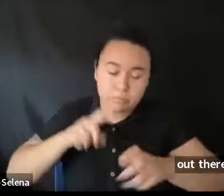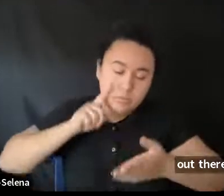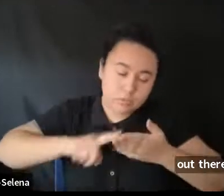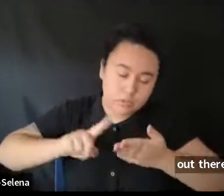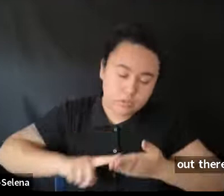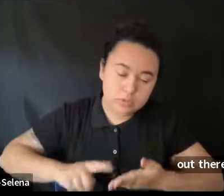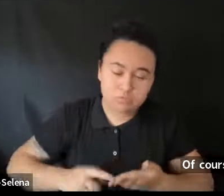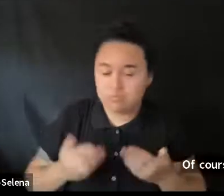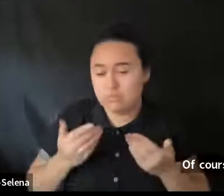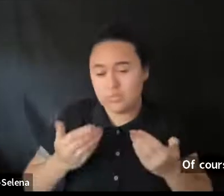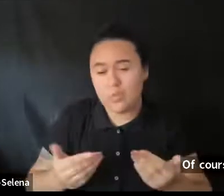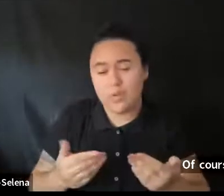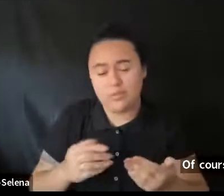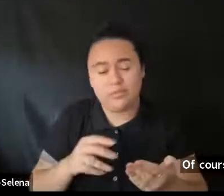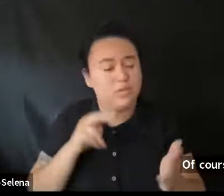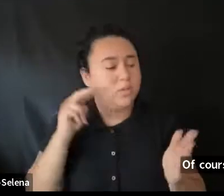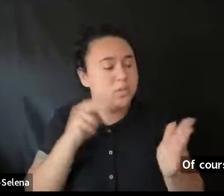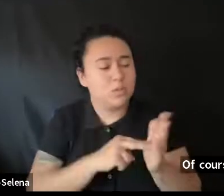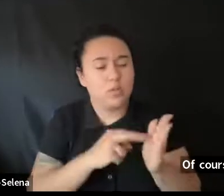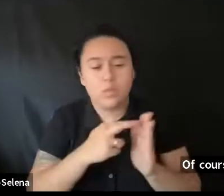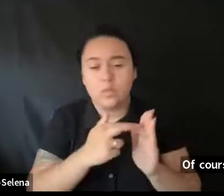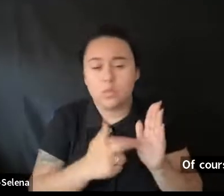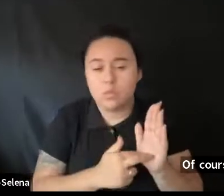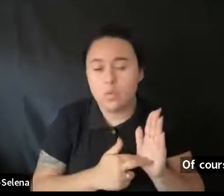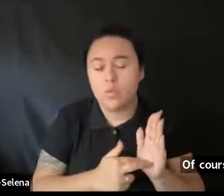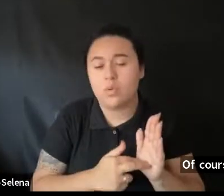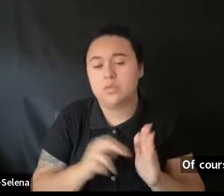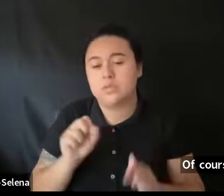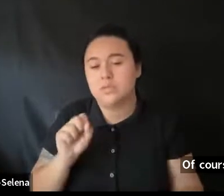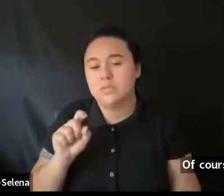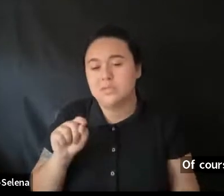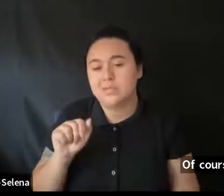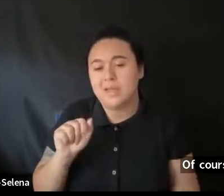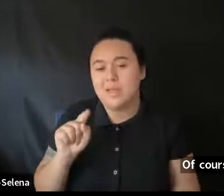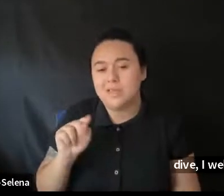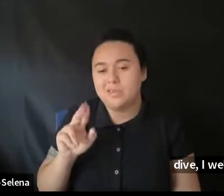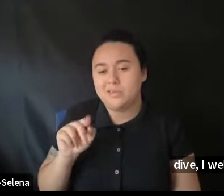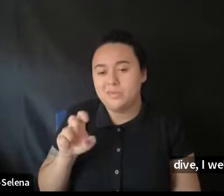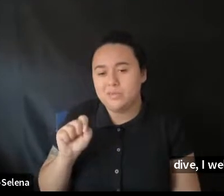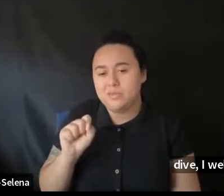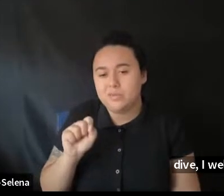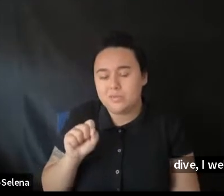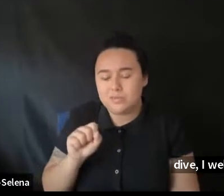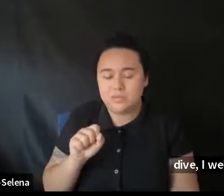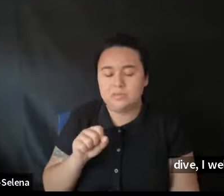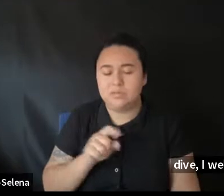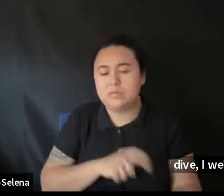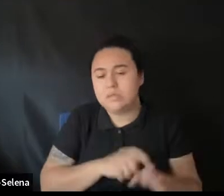correct.